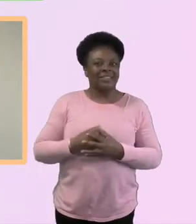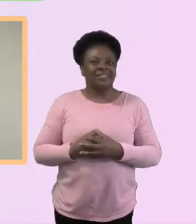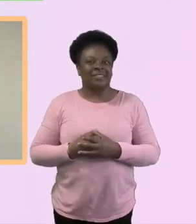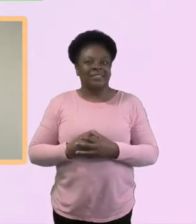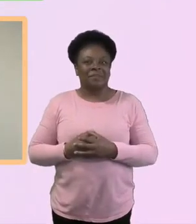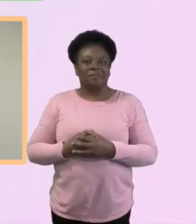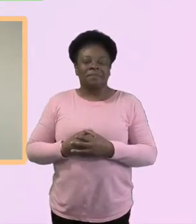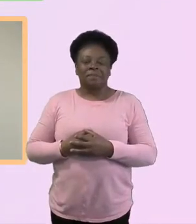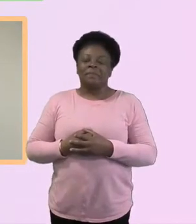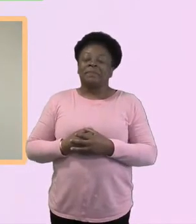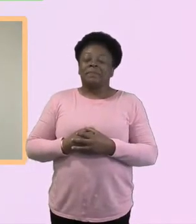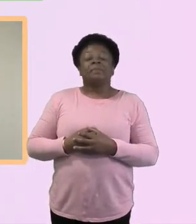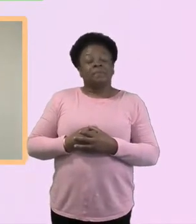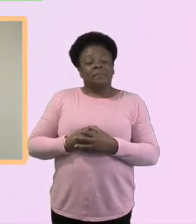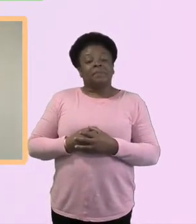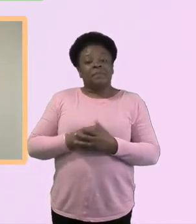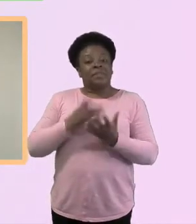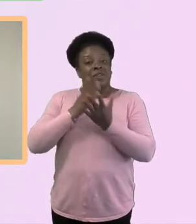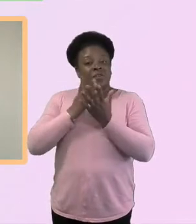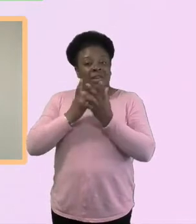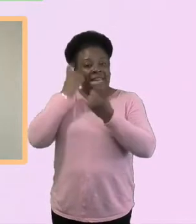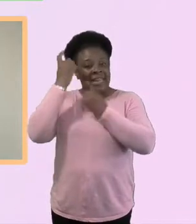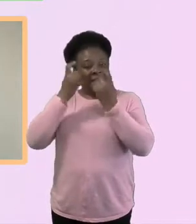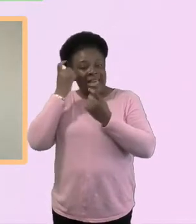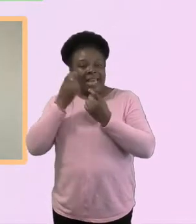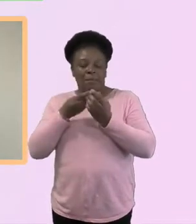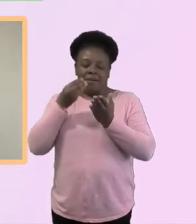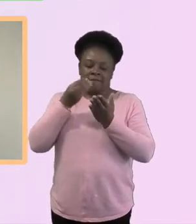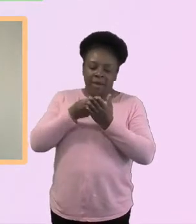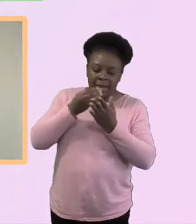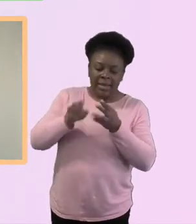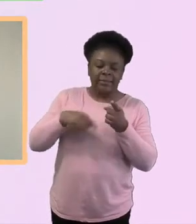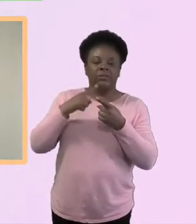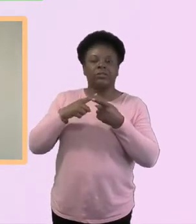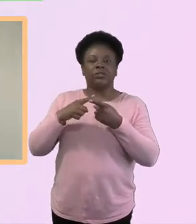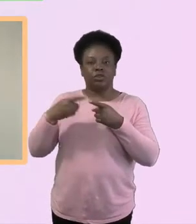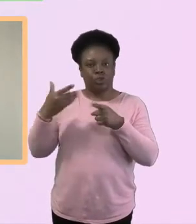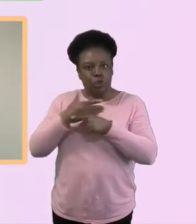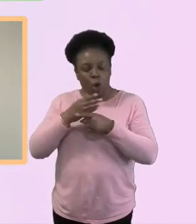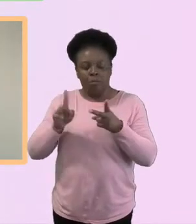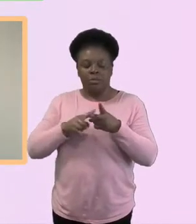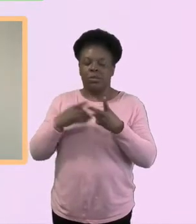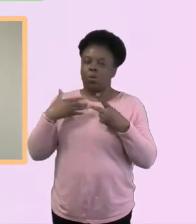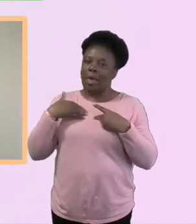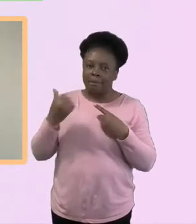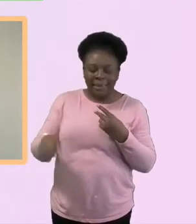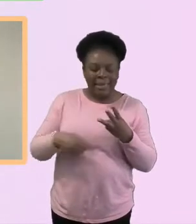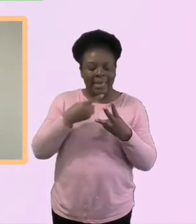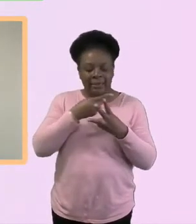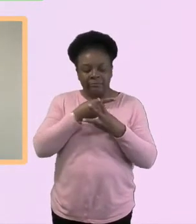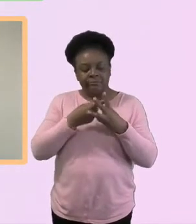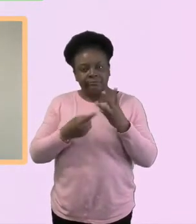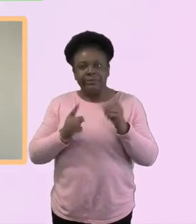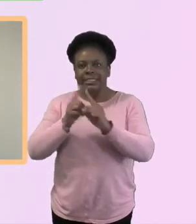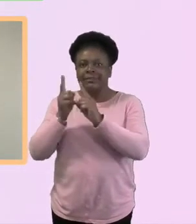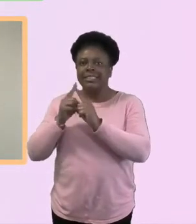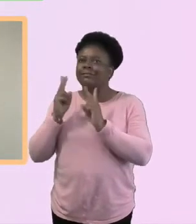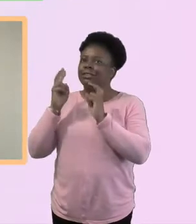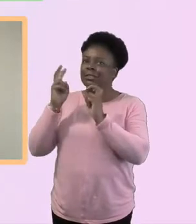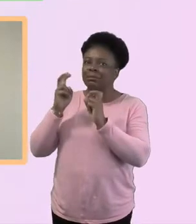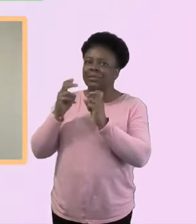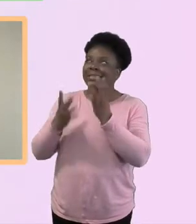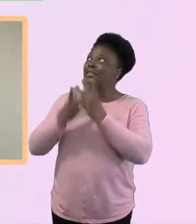relating to things like finance and jobs and wellbeing and things like that. So thanks for those